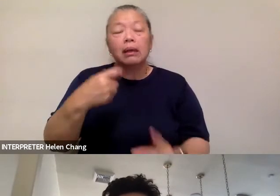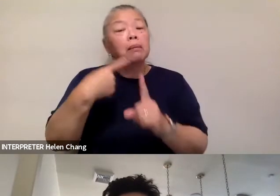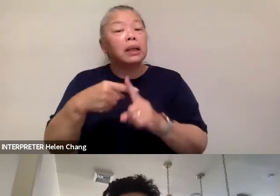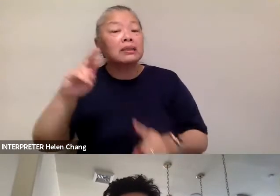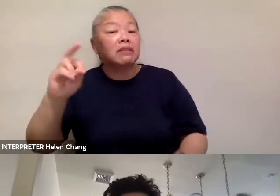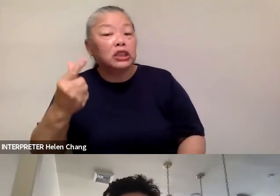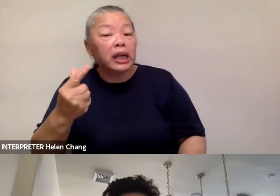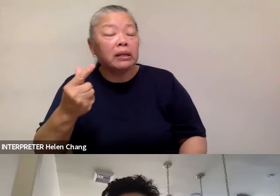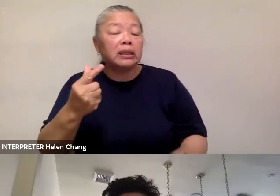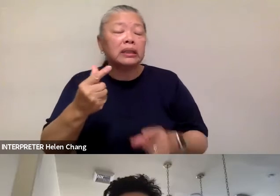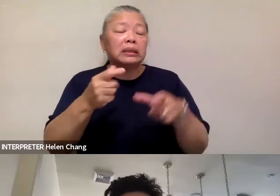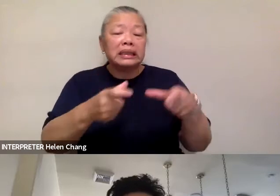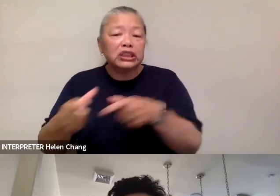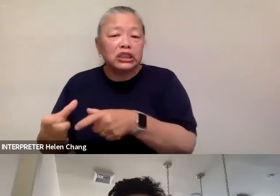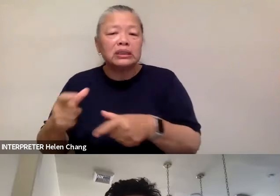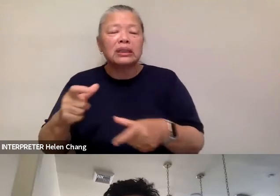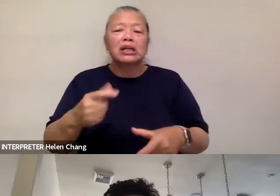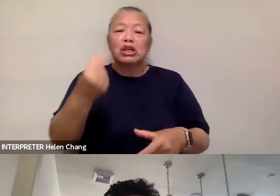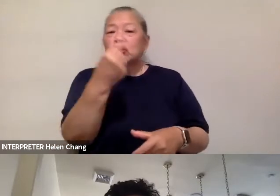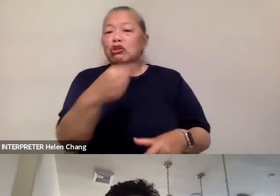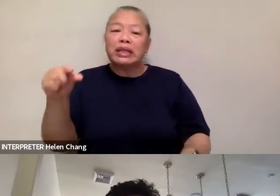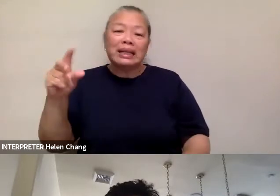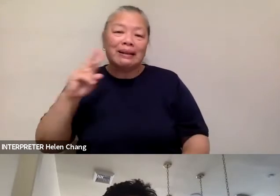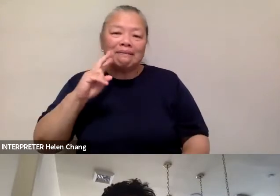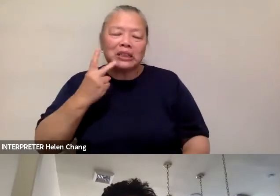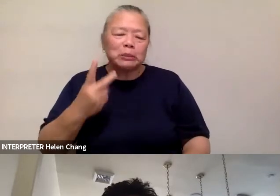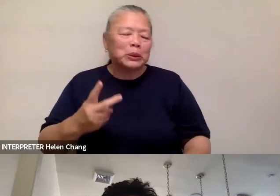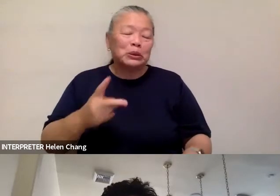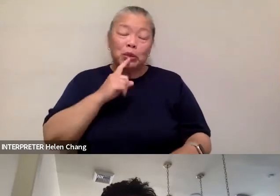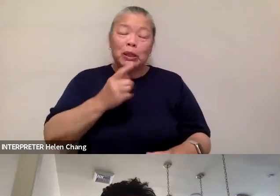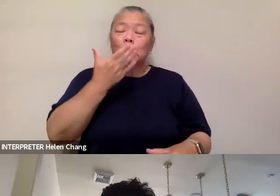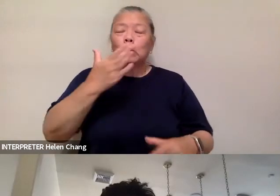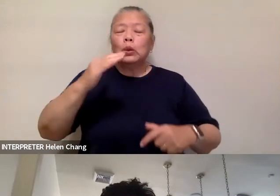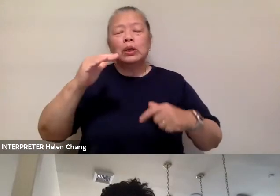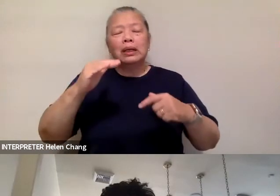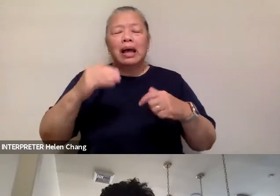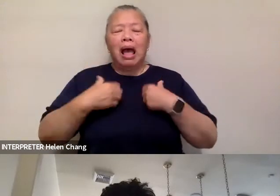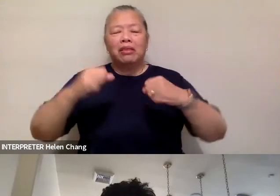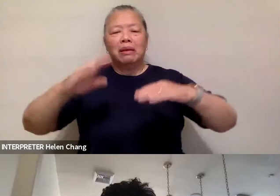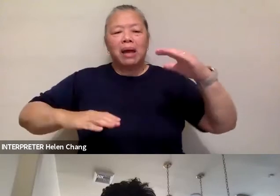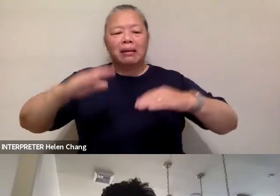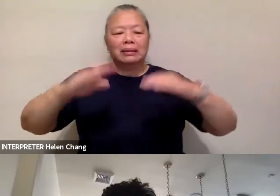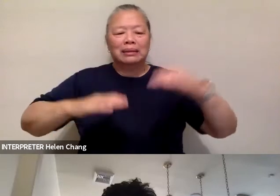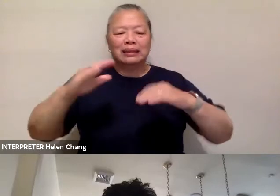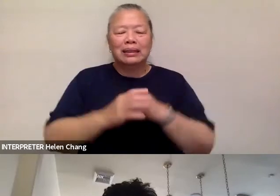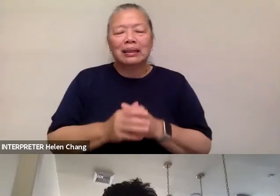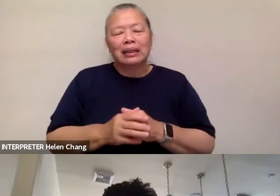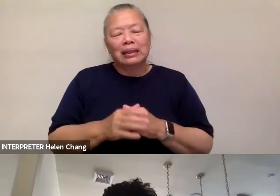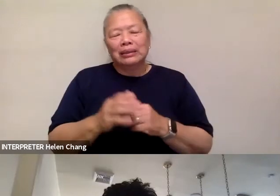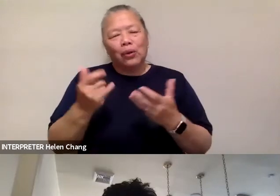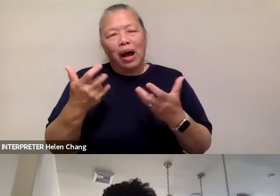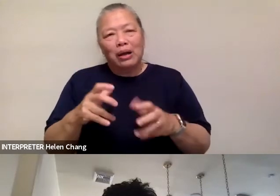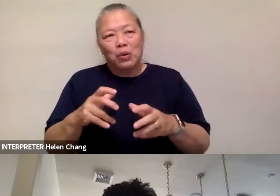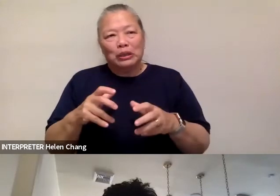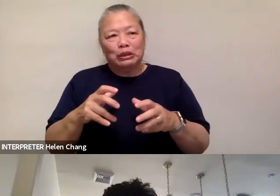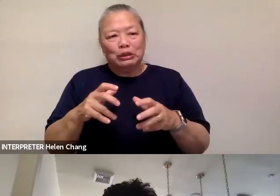green vegetable. A healthy balance is on 100 Mile Street. So I won't dominate the discussion. I will pass